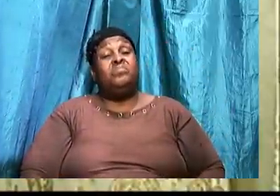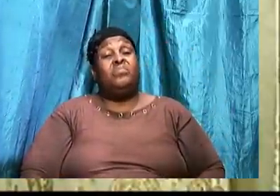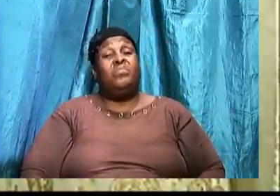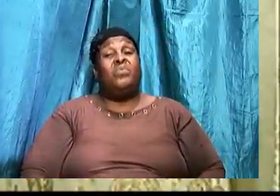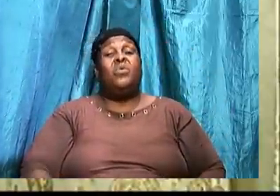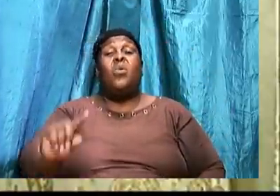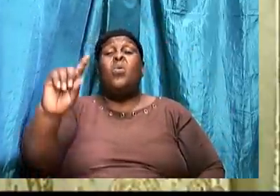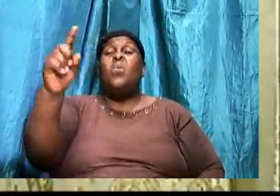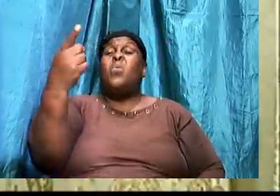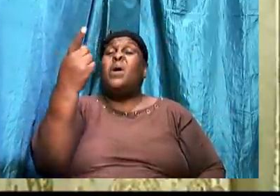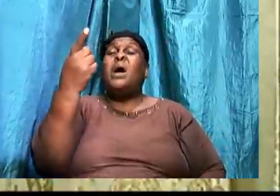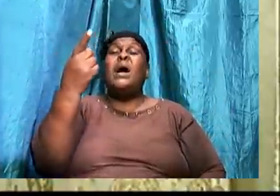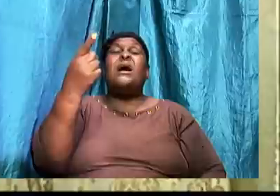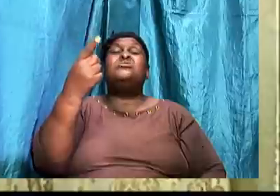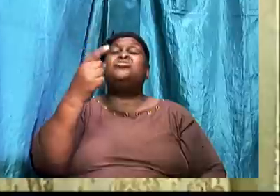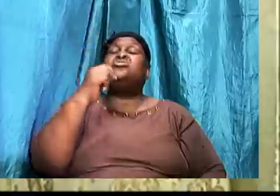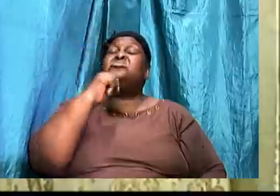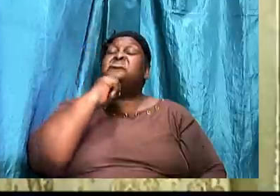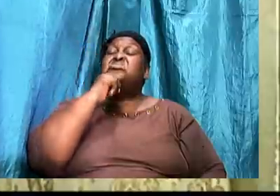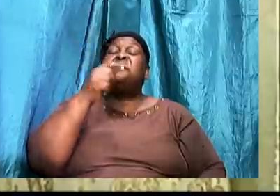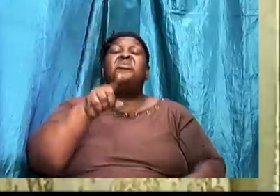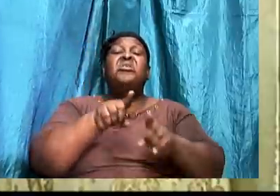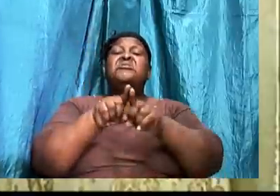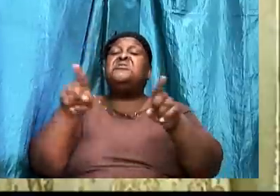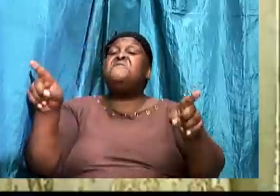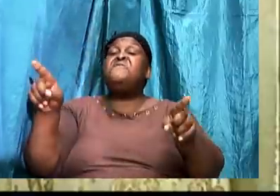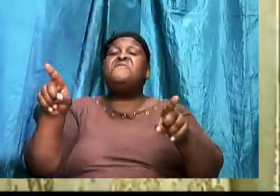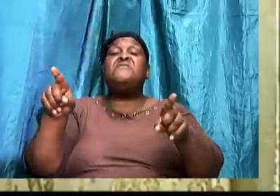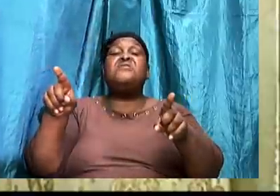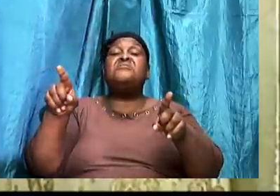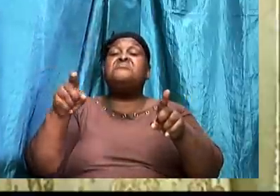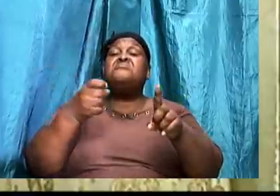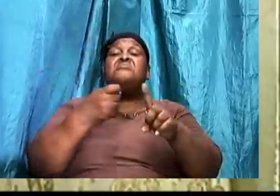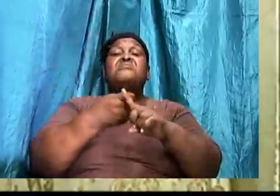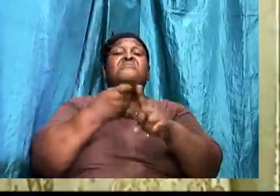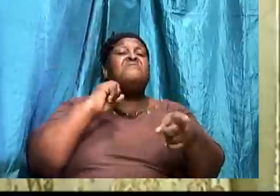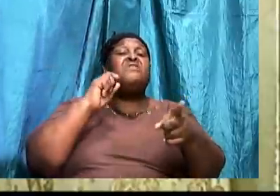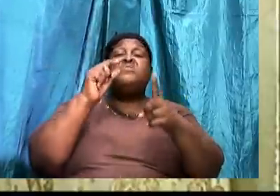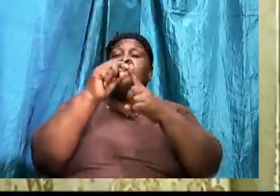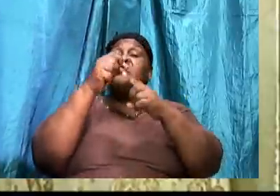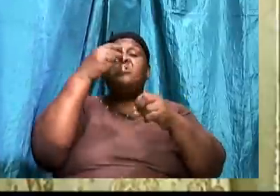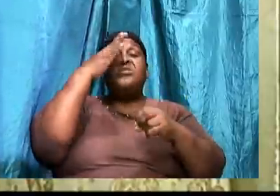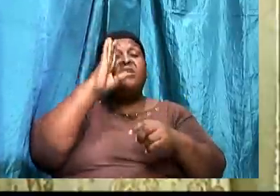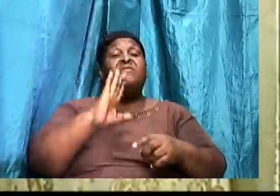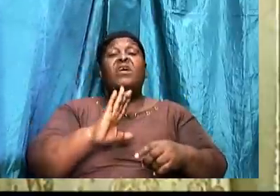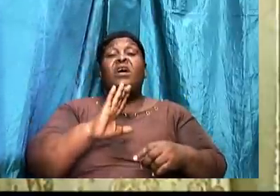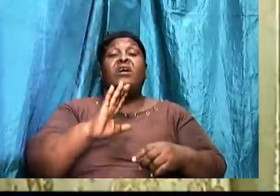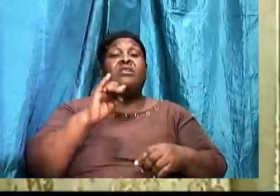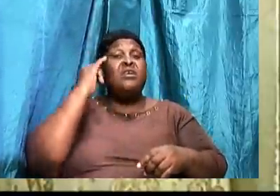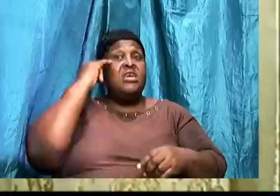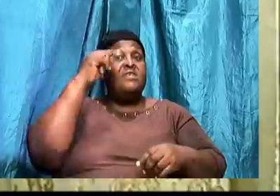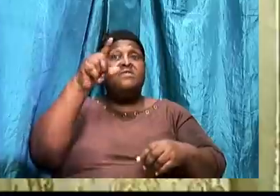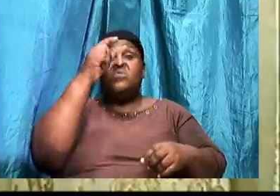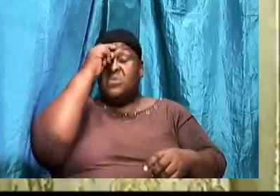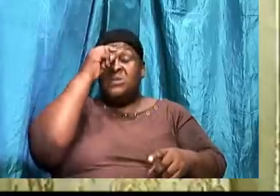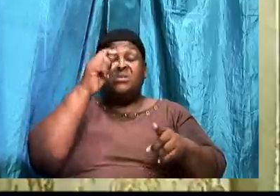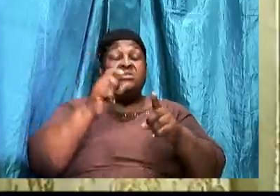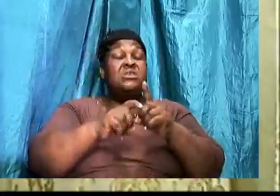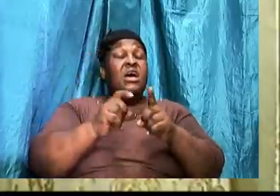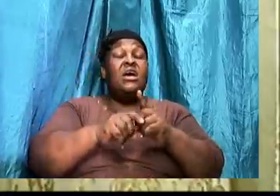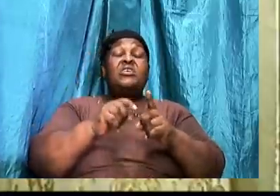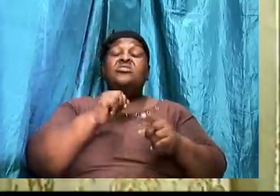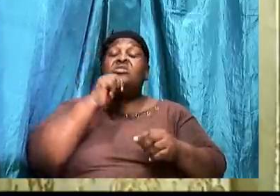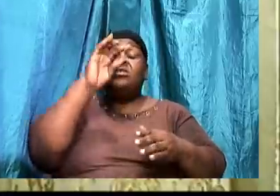Once. It is not. Contrary. To the word of God. If you decide. That you will not. Obey.